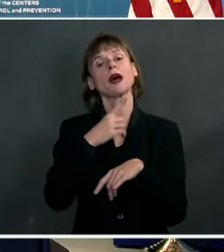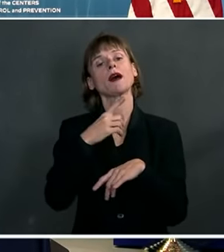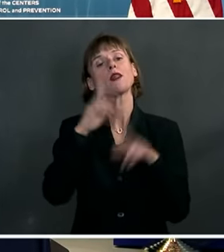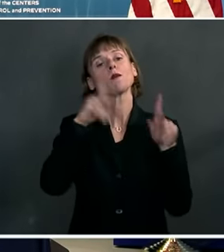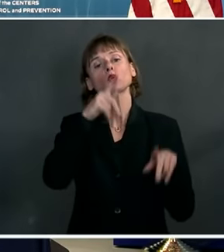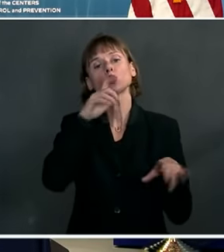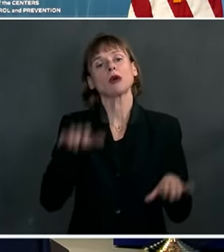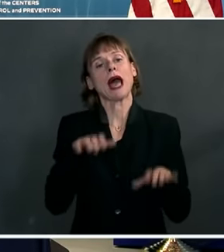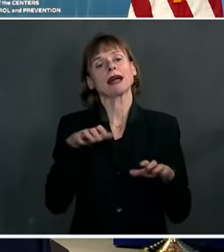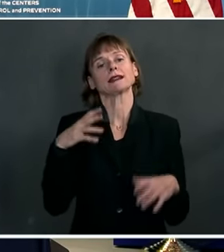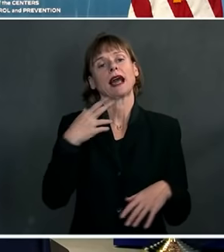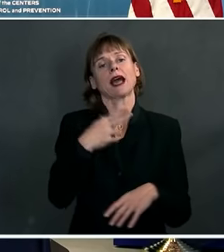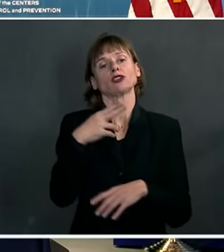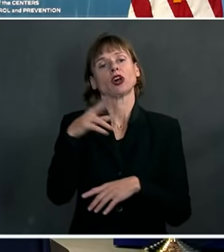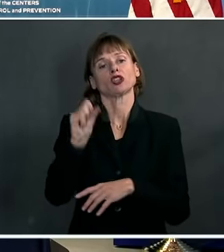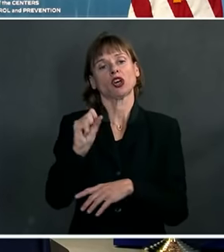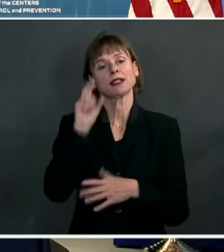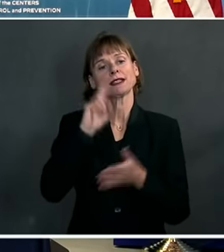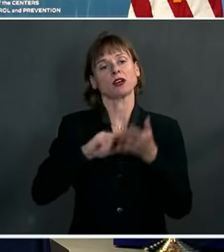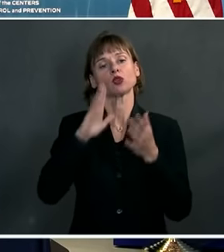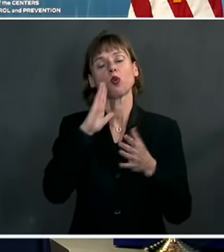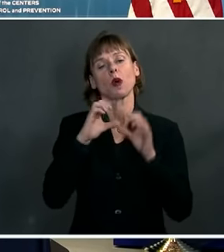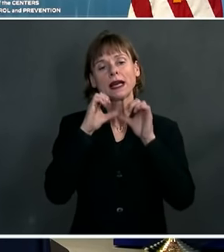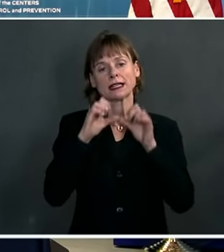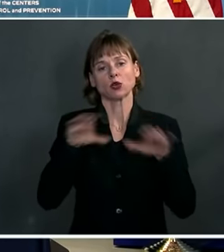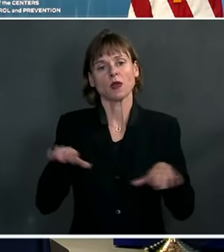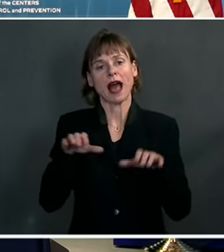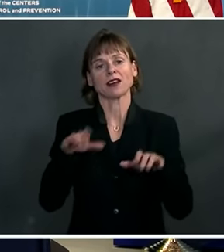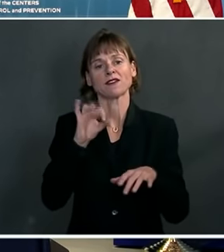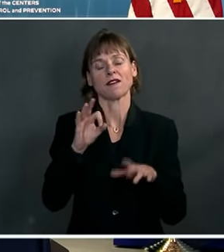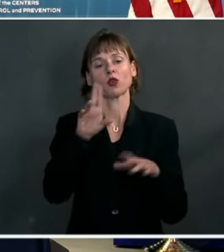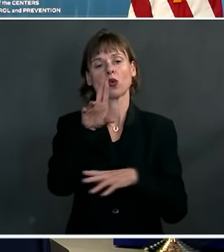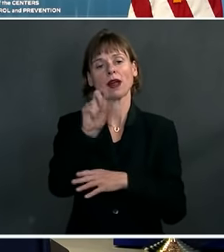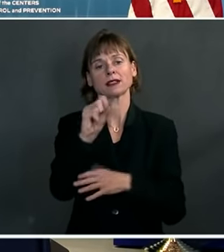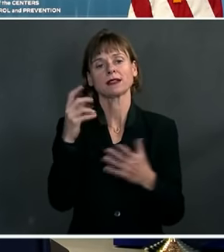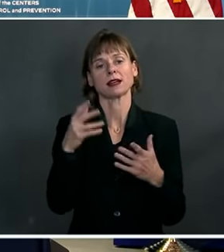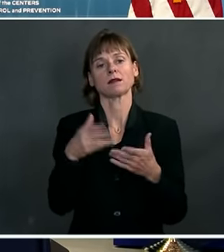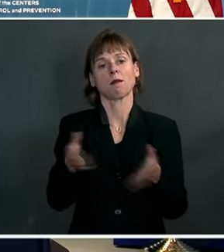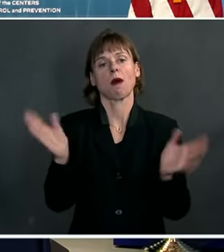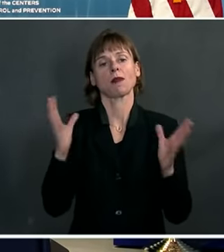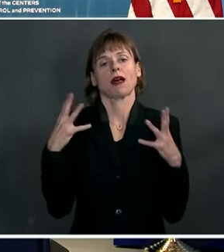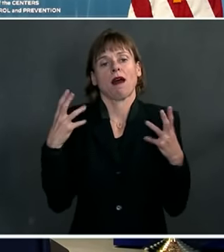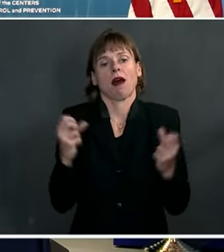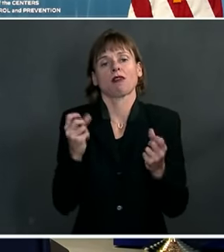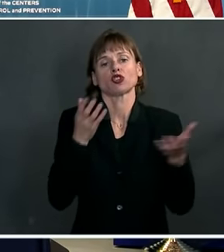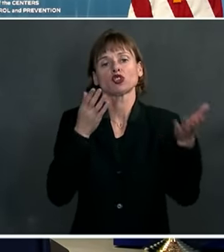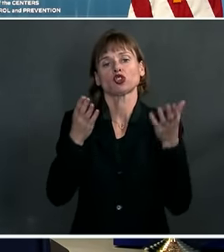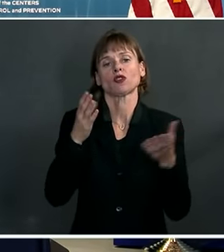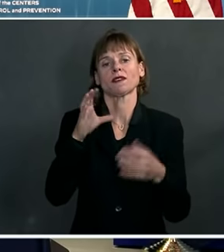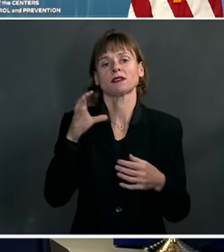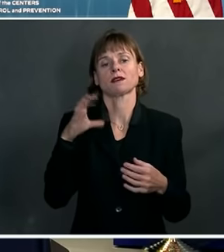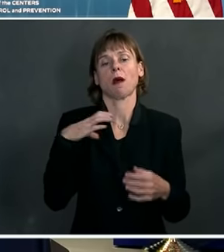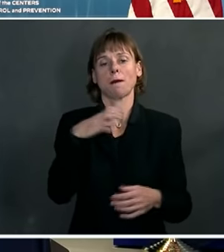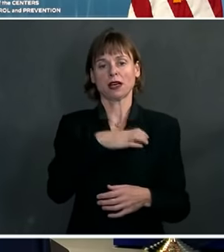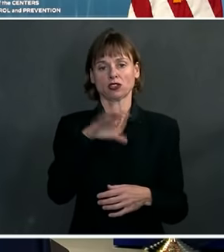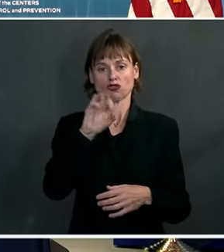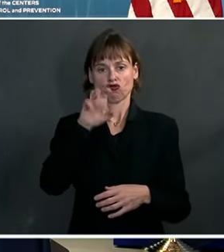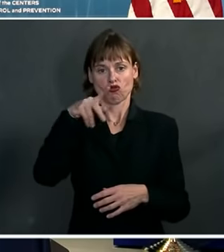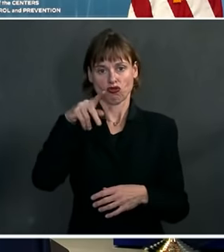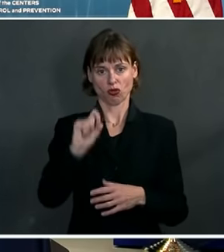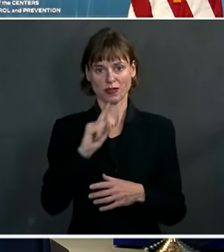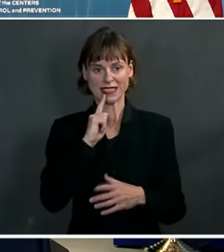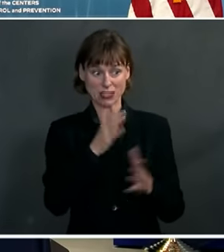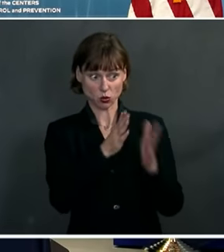will continue the activation of the U.S. Public Health Service Commissioned Corps. He's requesting public health service